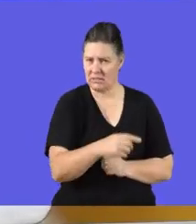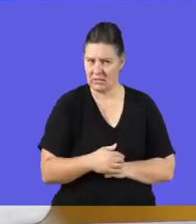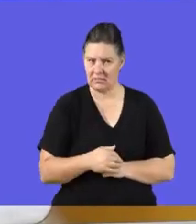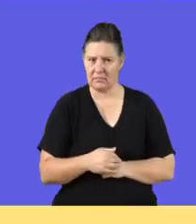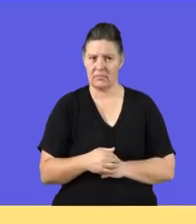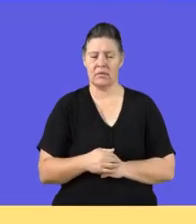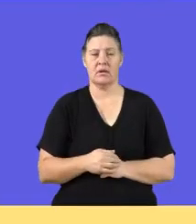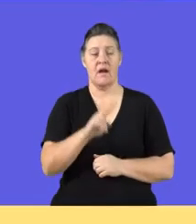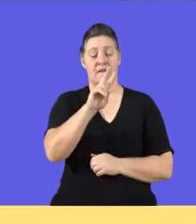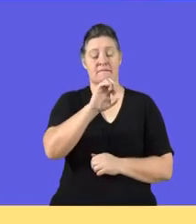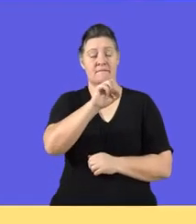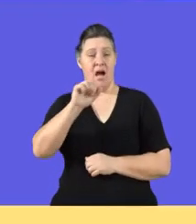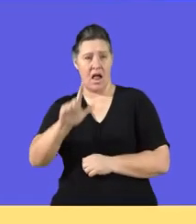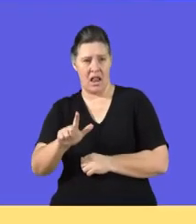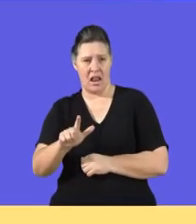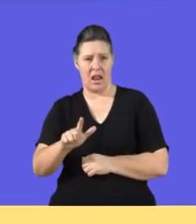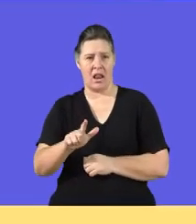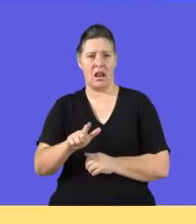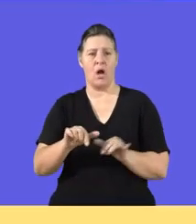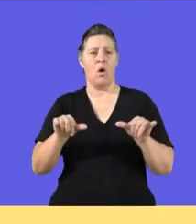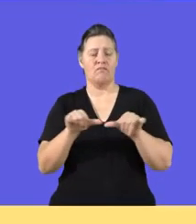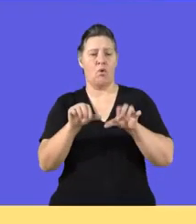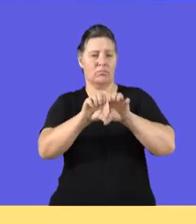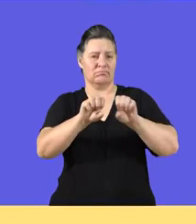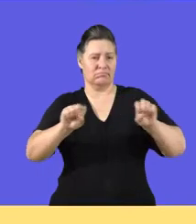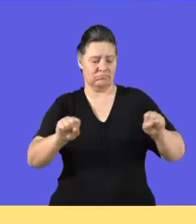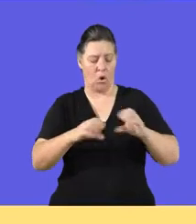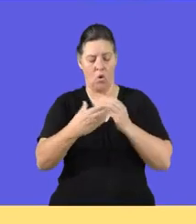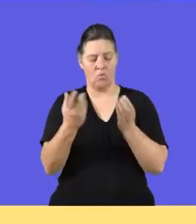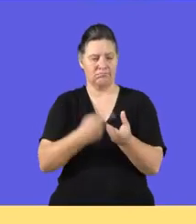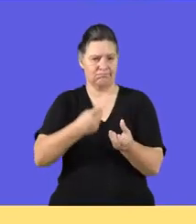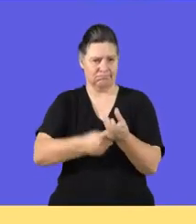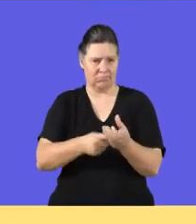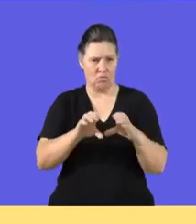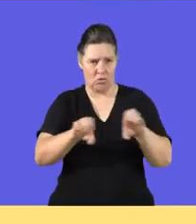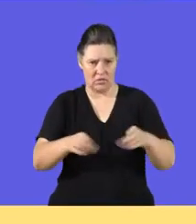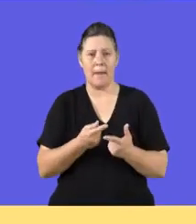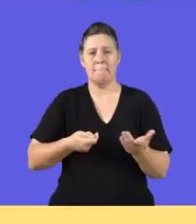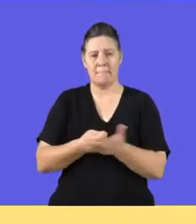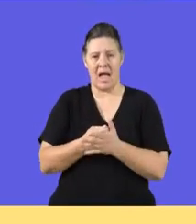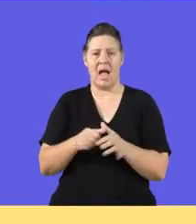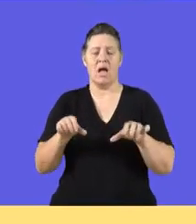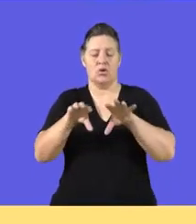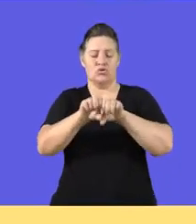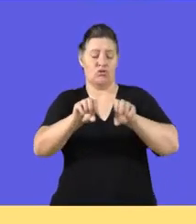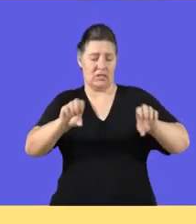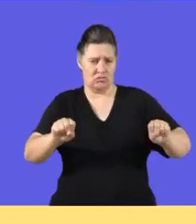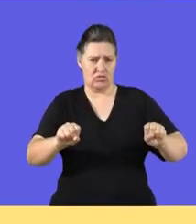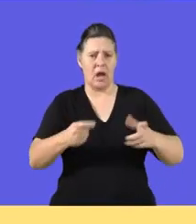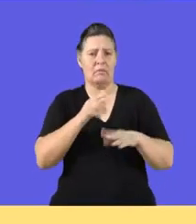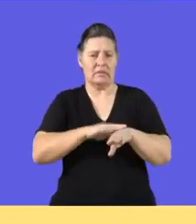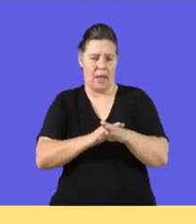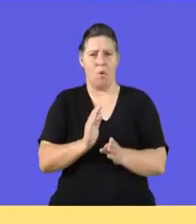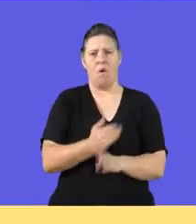is saying. It reads as follows. Val Vos Rose has bought sausages that had expired,